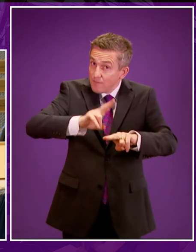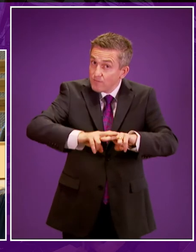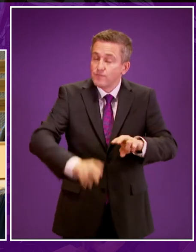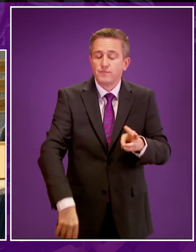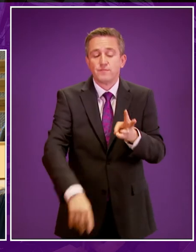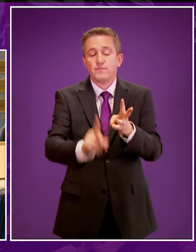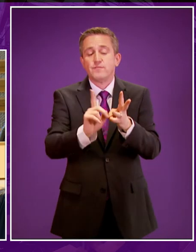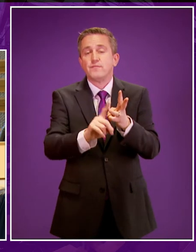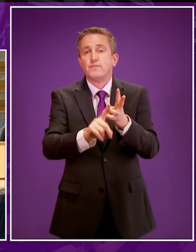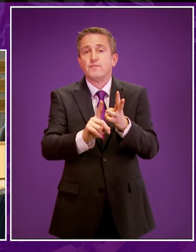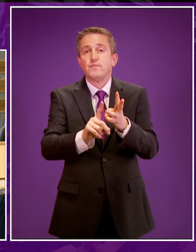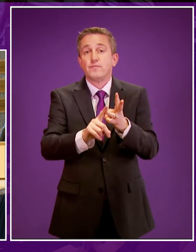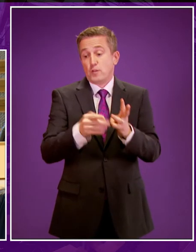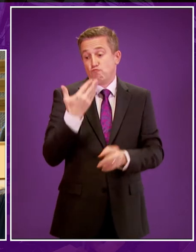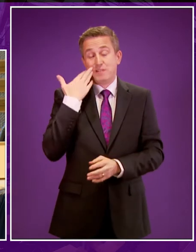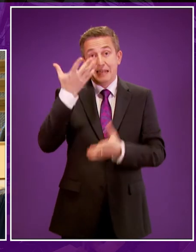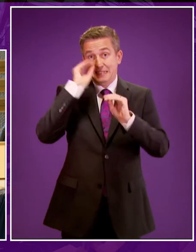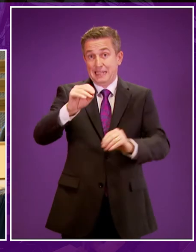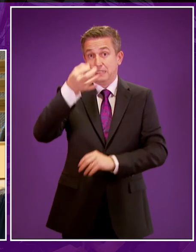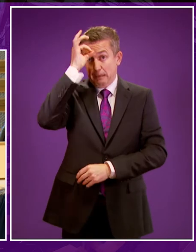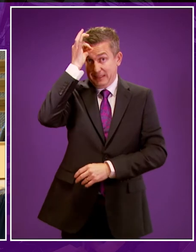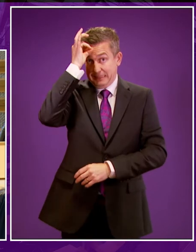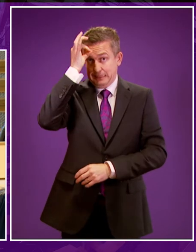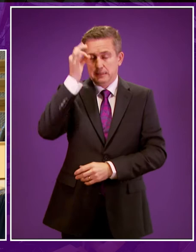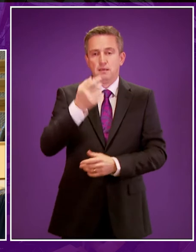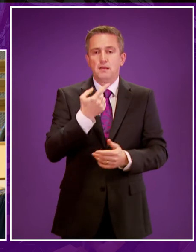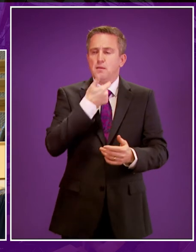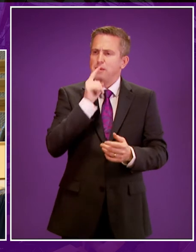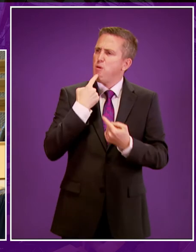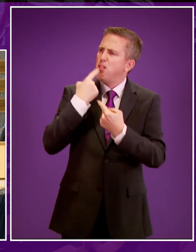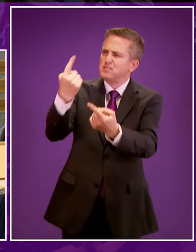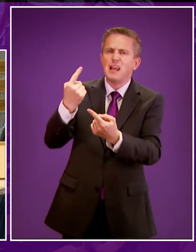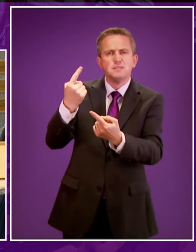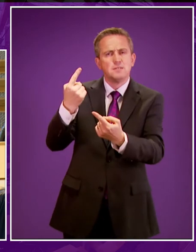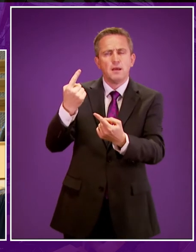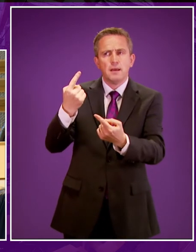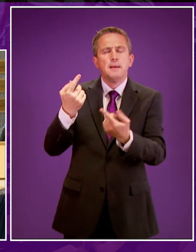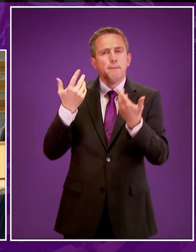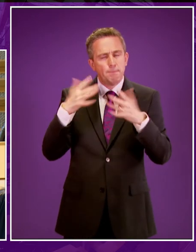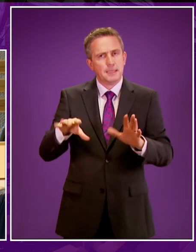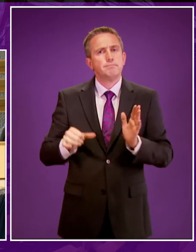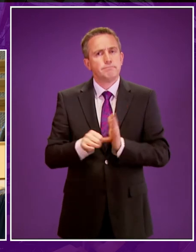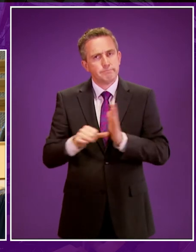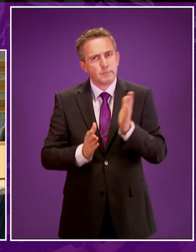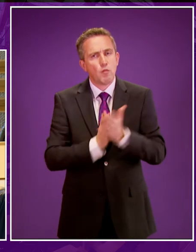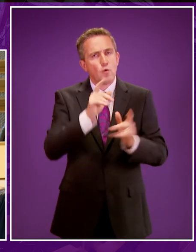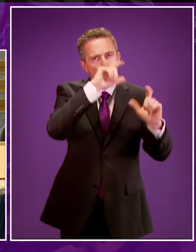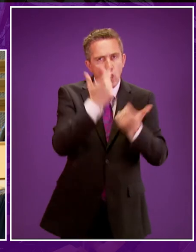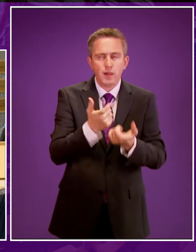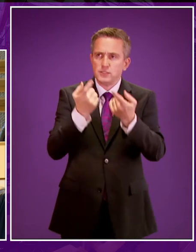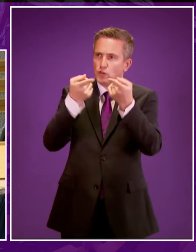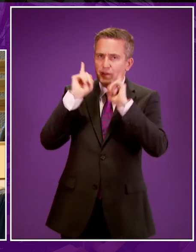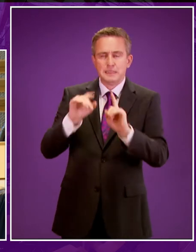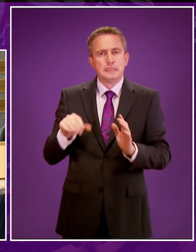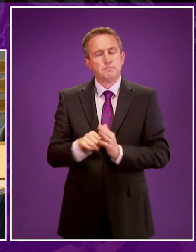that was originally presented to the Education Committee when young people expressed concerns about the experiences that they had encountered at colleges and universities,